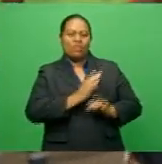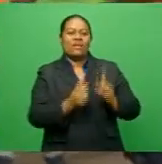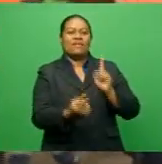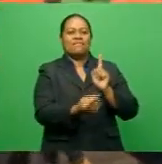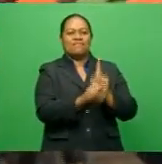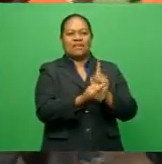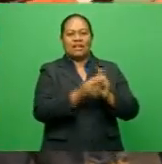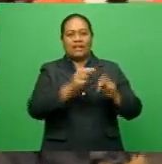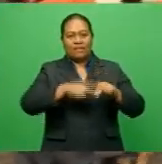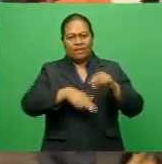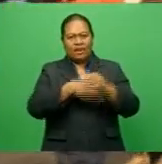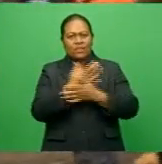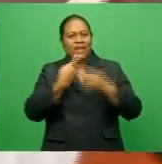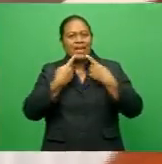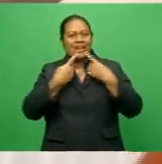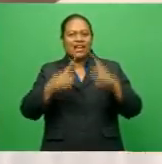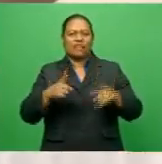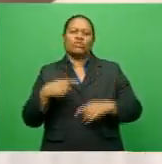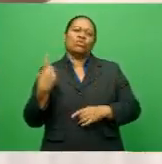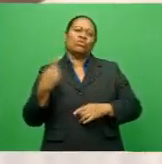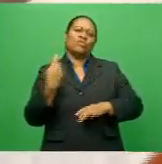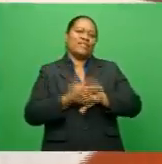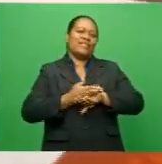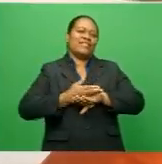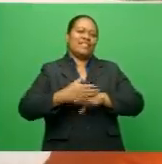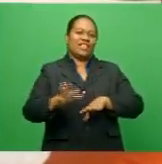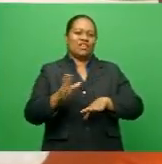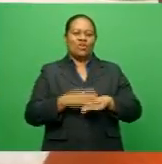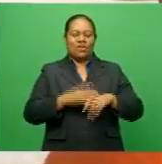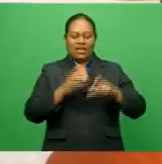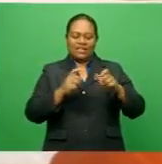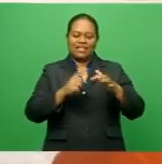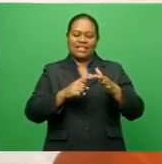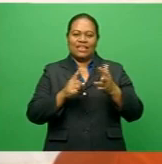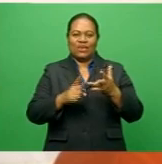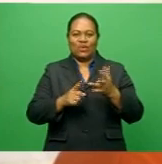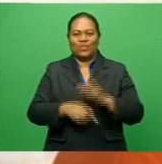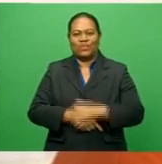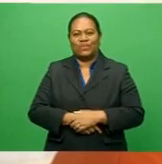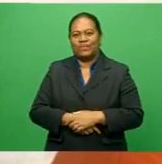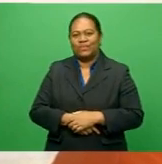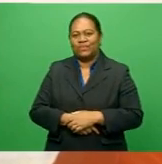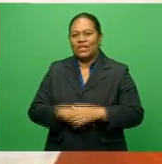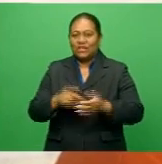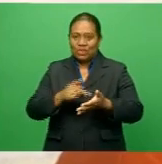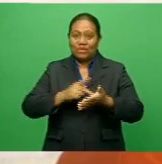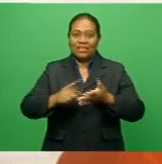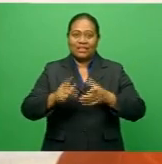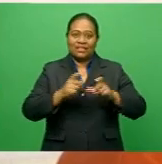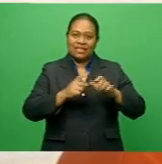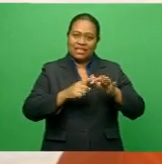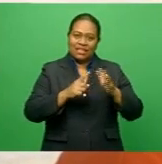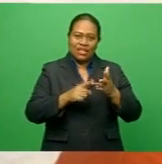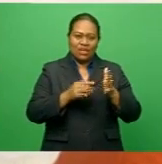announcement will be made regarding the progress on the recruitment of a new CEO. The position of the CEO has been